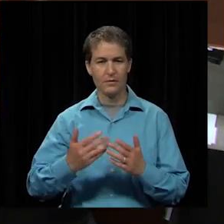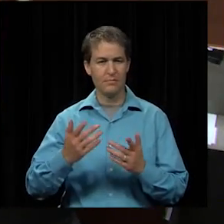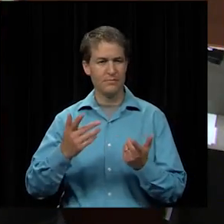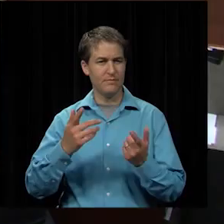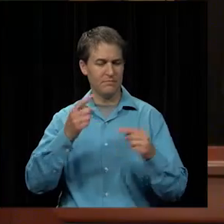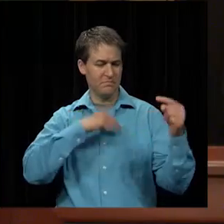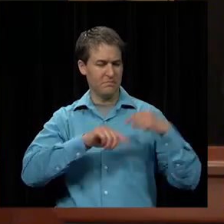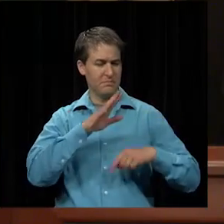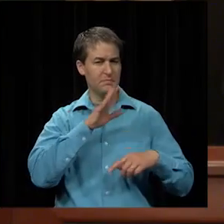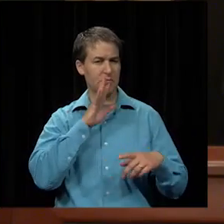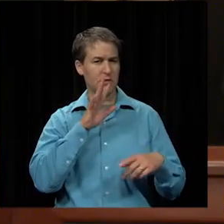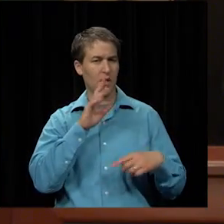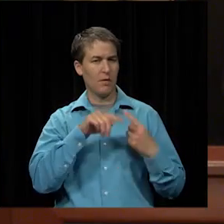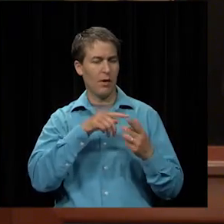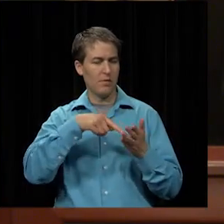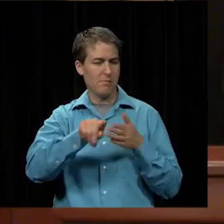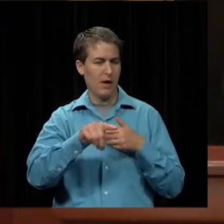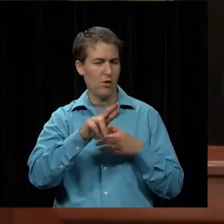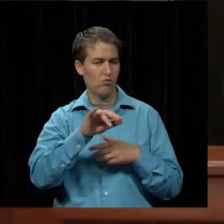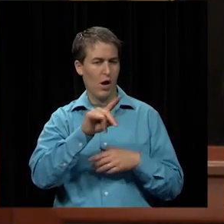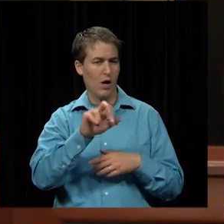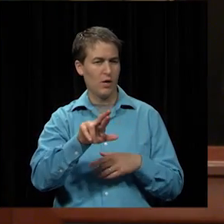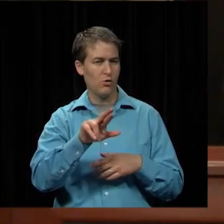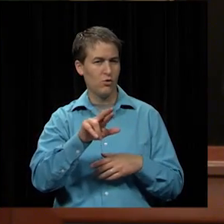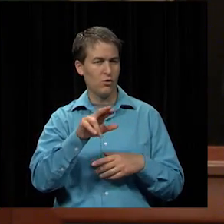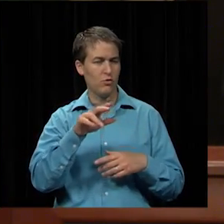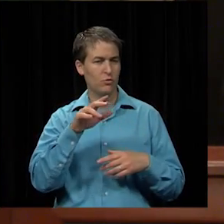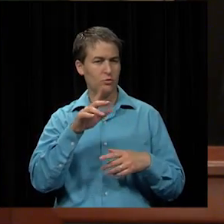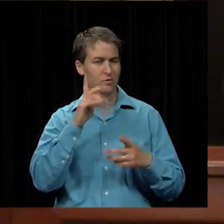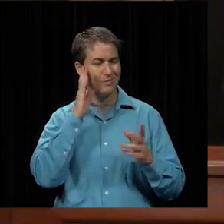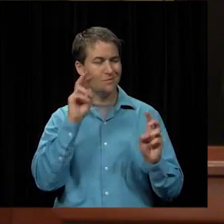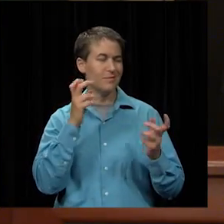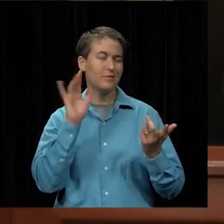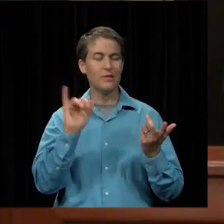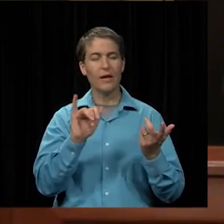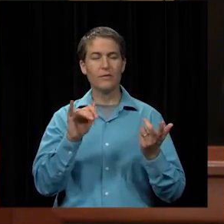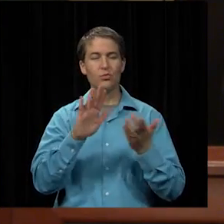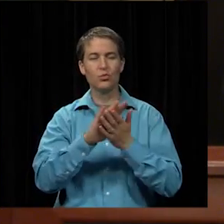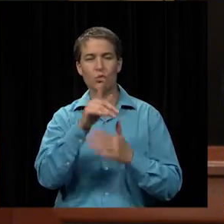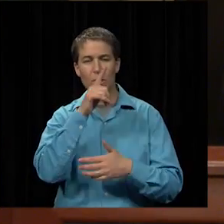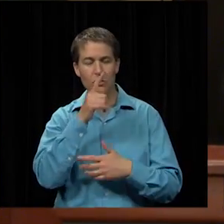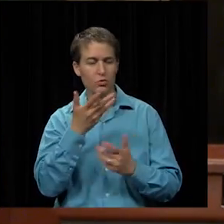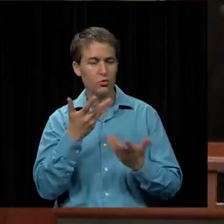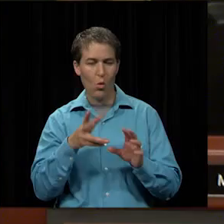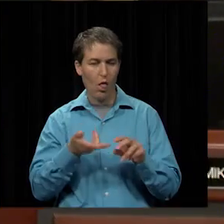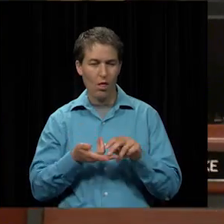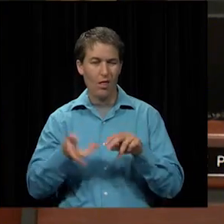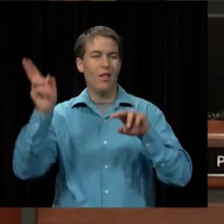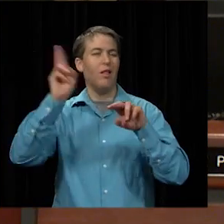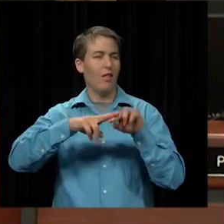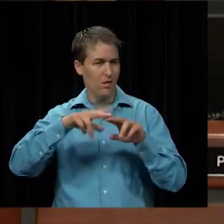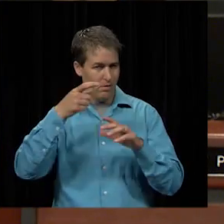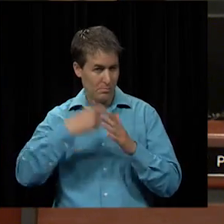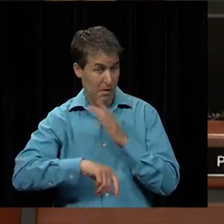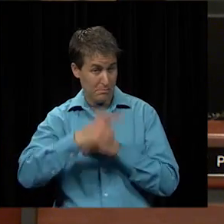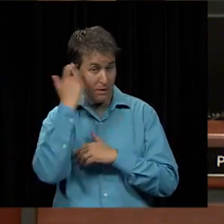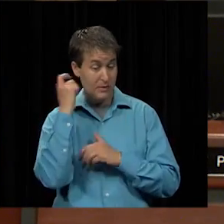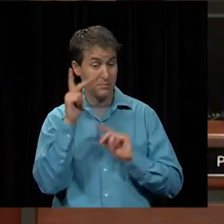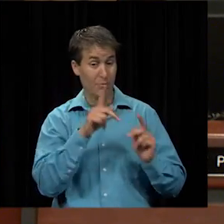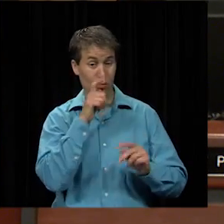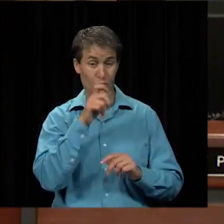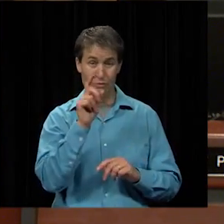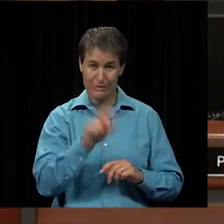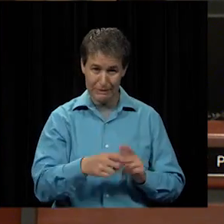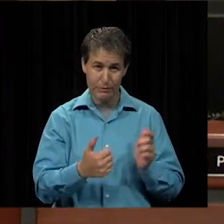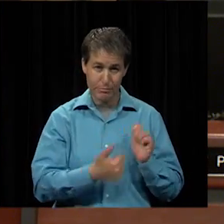issue we've wrestled with that it's kind of like school lunches you know you you hate to raise the price because the the people who need it